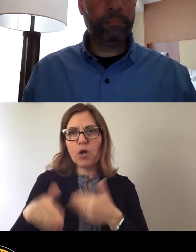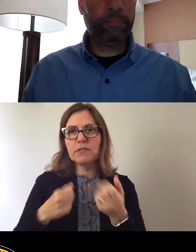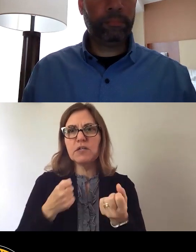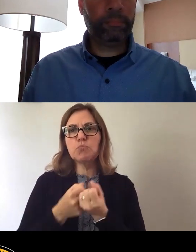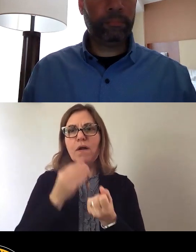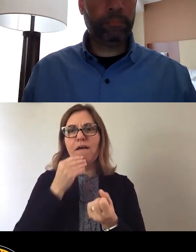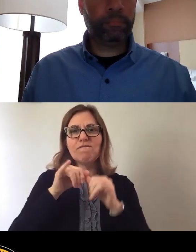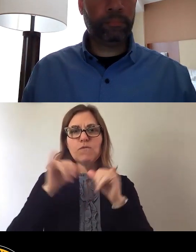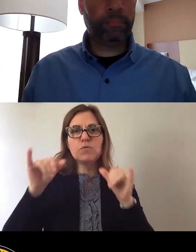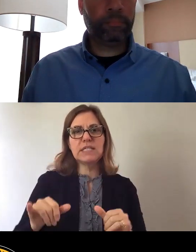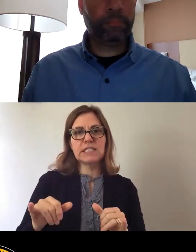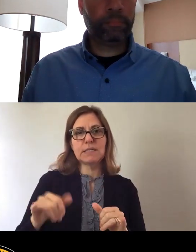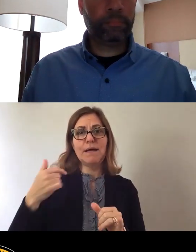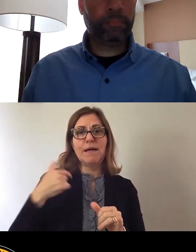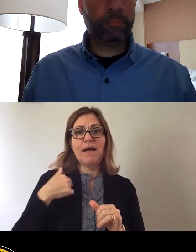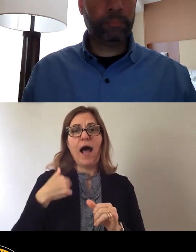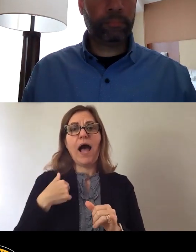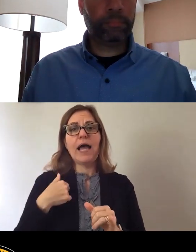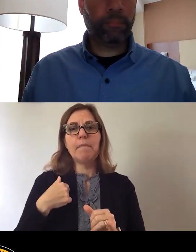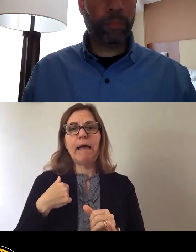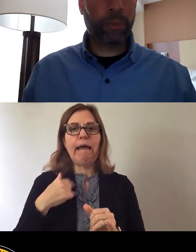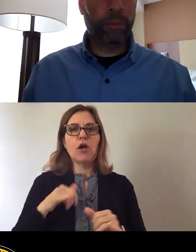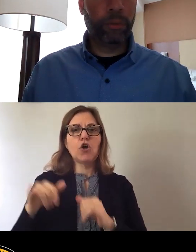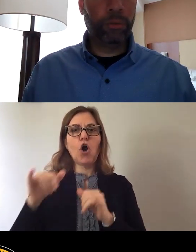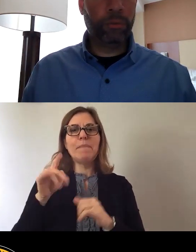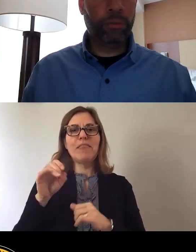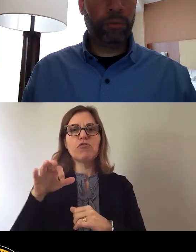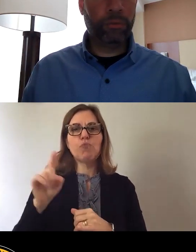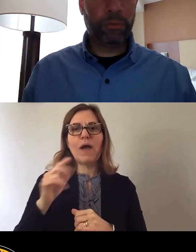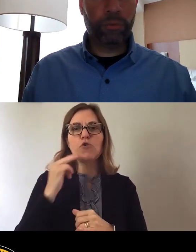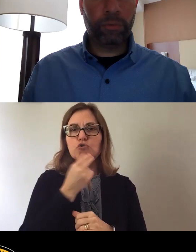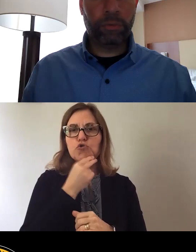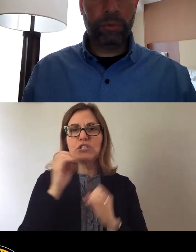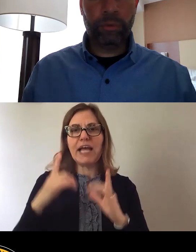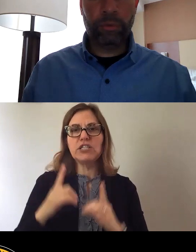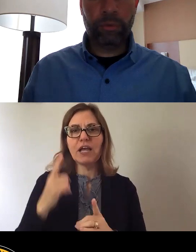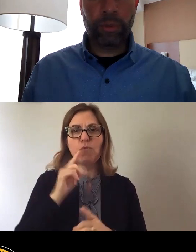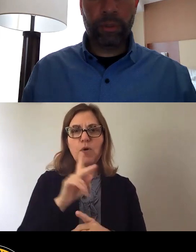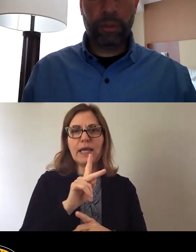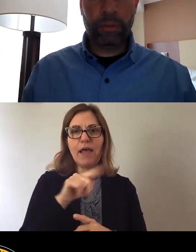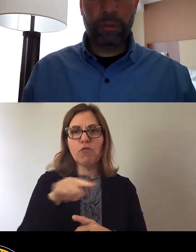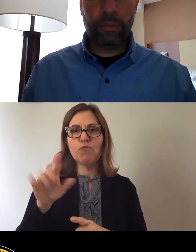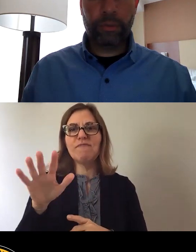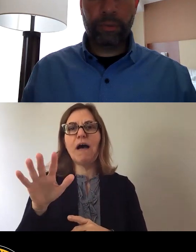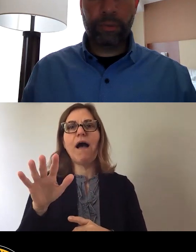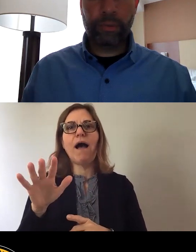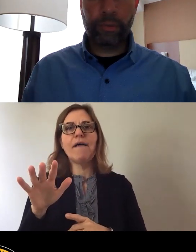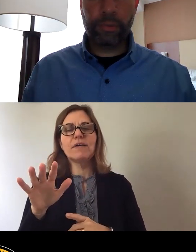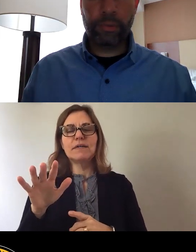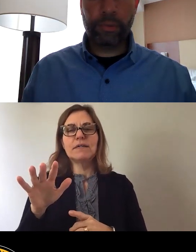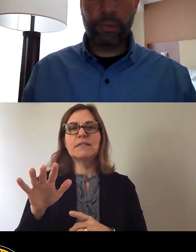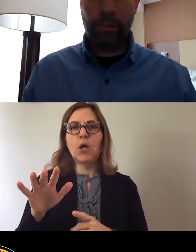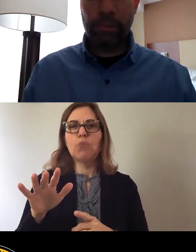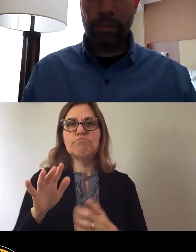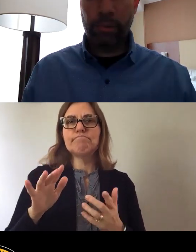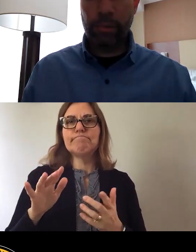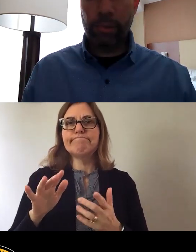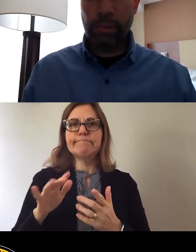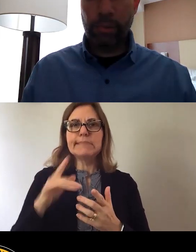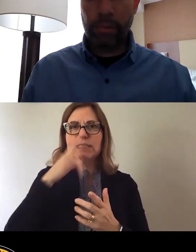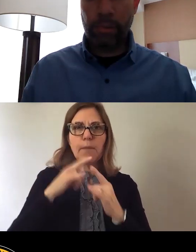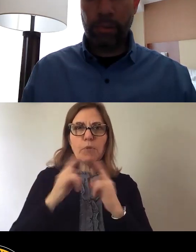nutrition educator for K-5 students at PPS Boost Summer Camp, where I share with kids how to build healthy food habits and